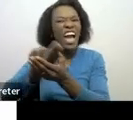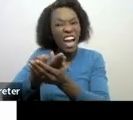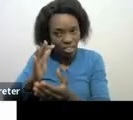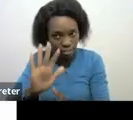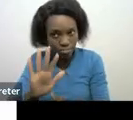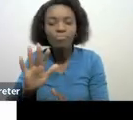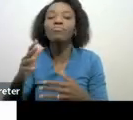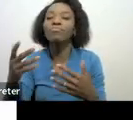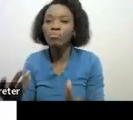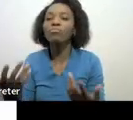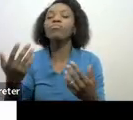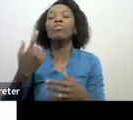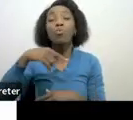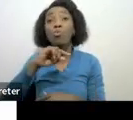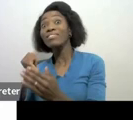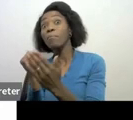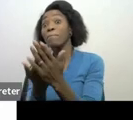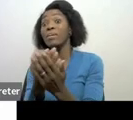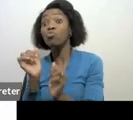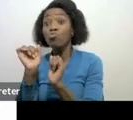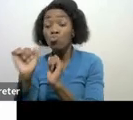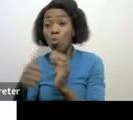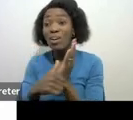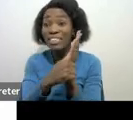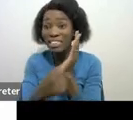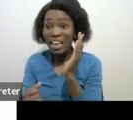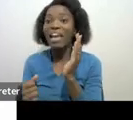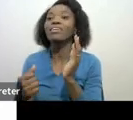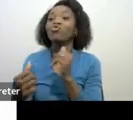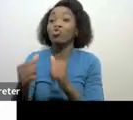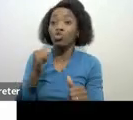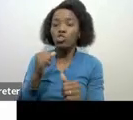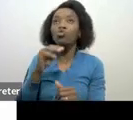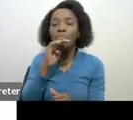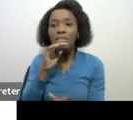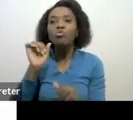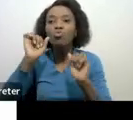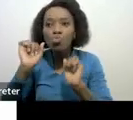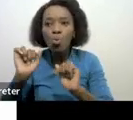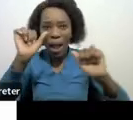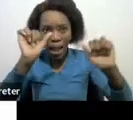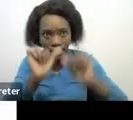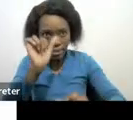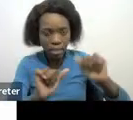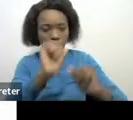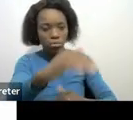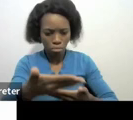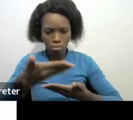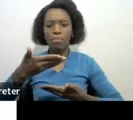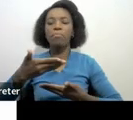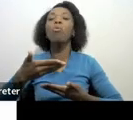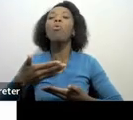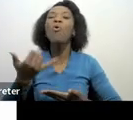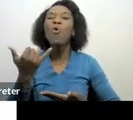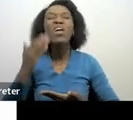happen is that when we submit your tax return then you get the outcome of your assessment then you will know whether you were supposed